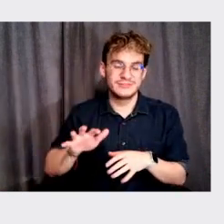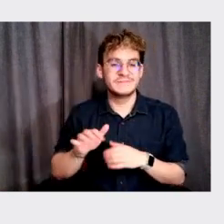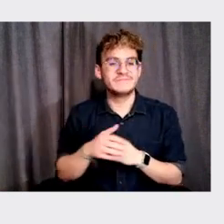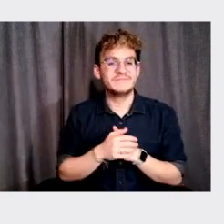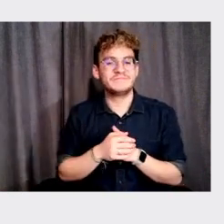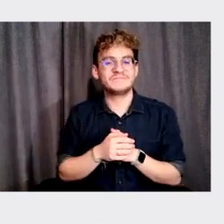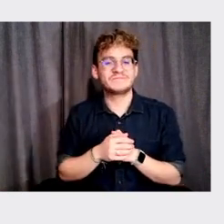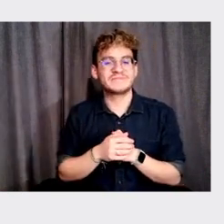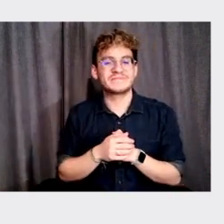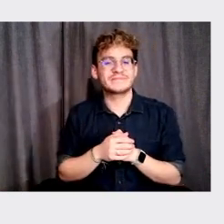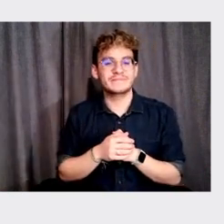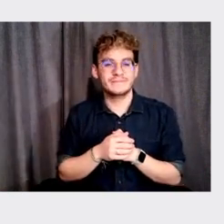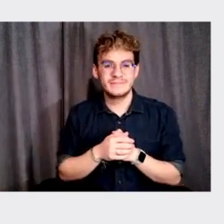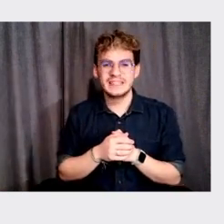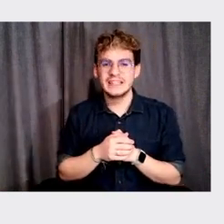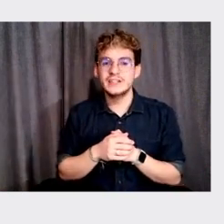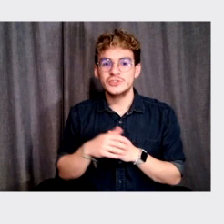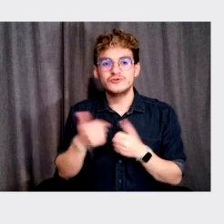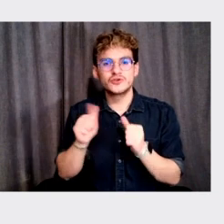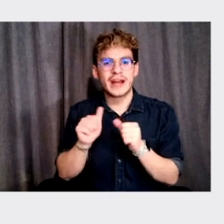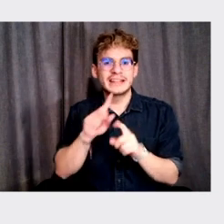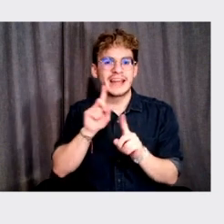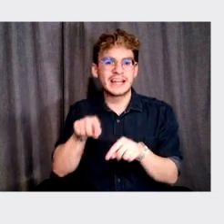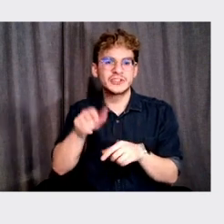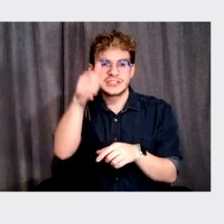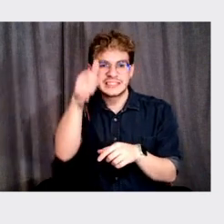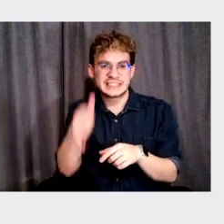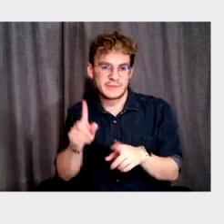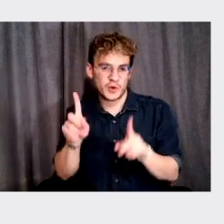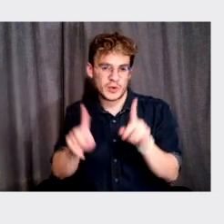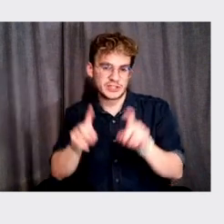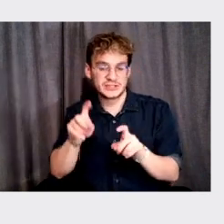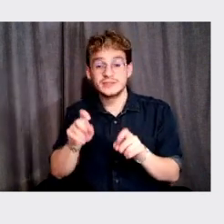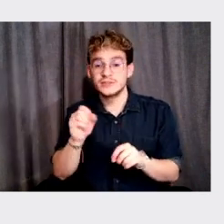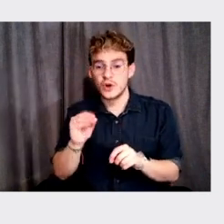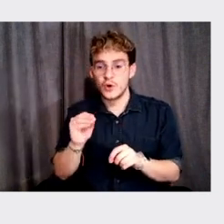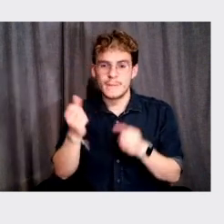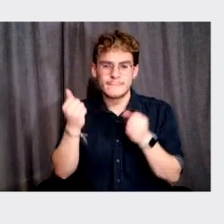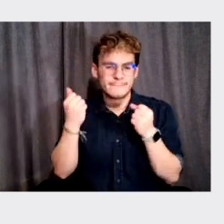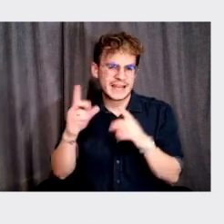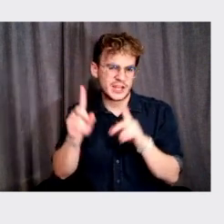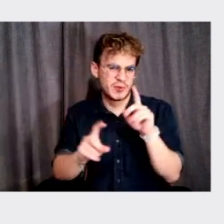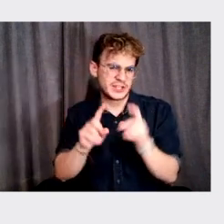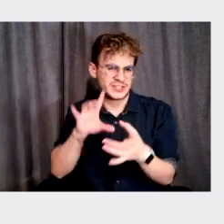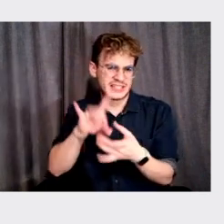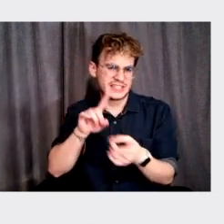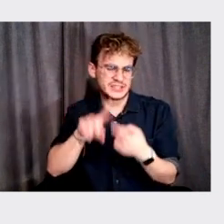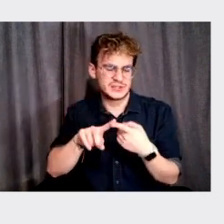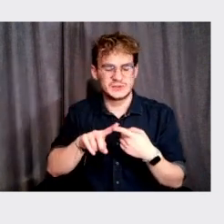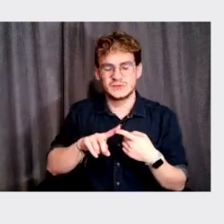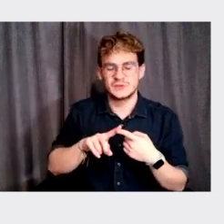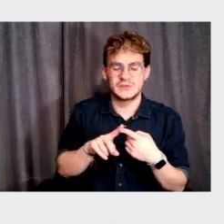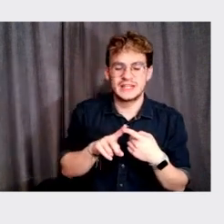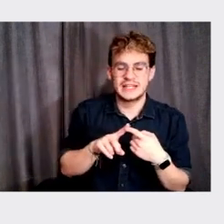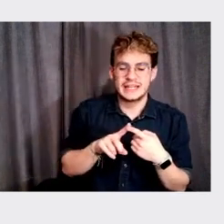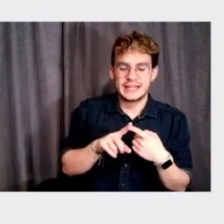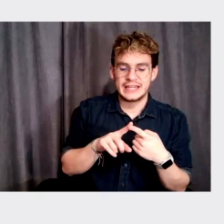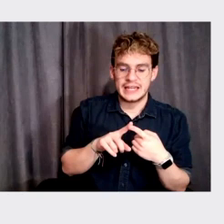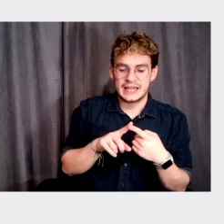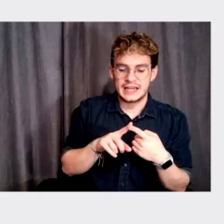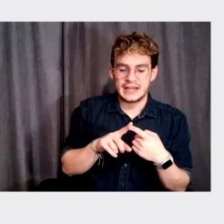to, uh, attack similar questions and put them together. So there are quite a number of questions that are addressing